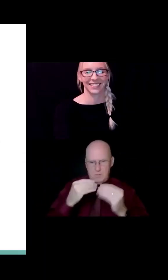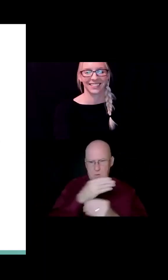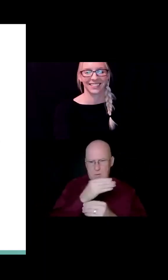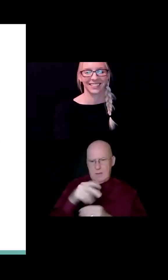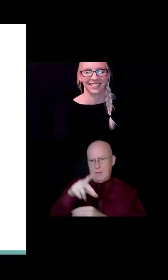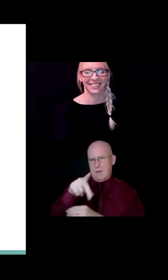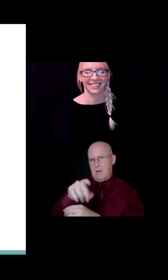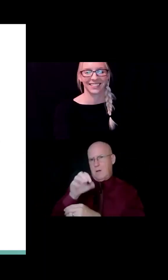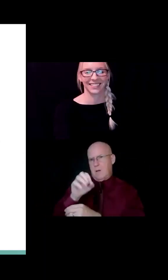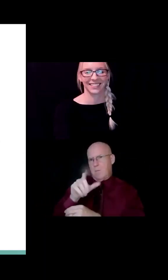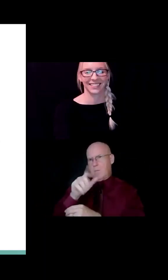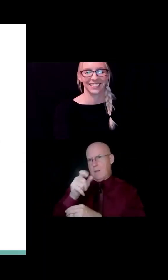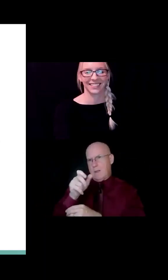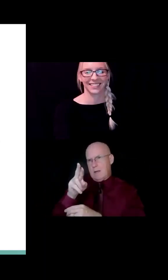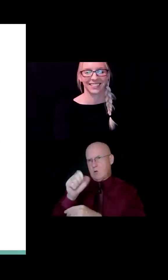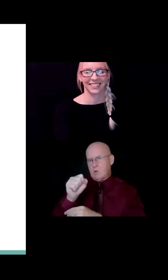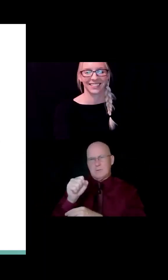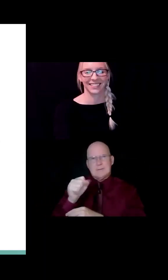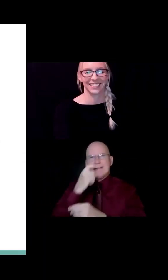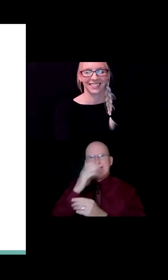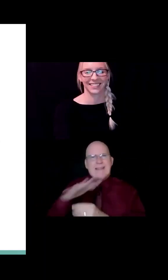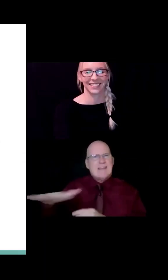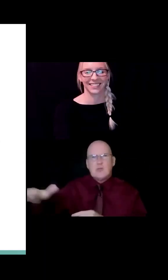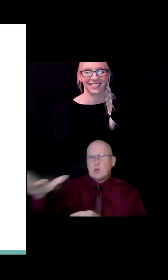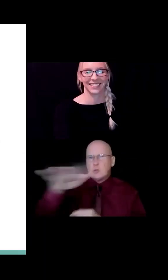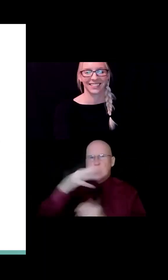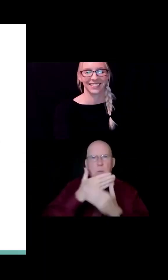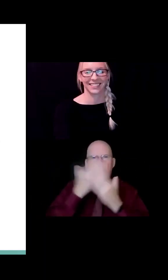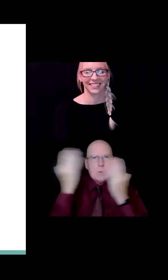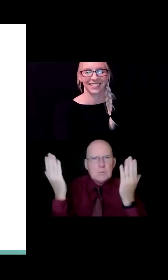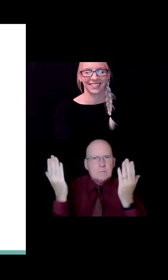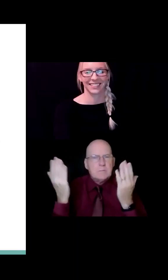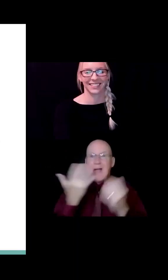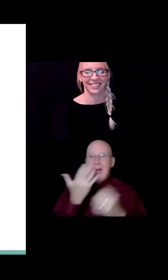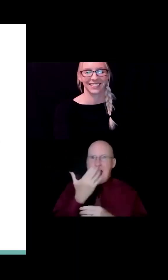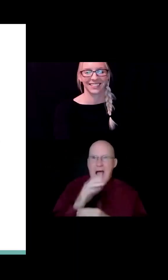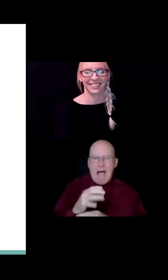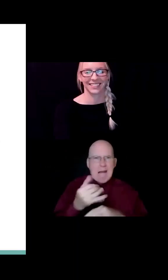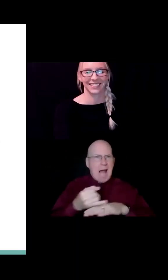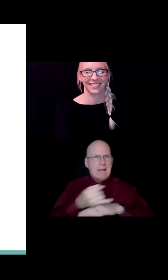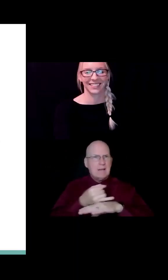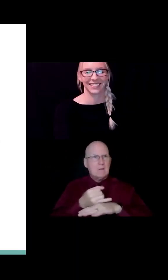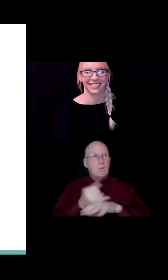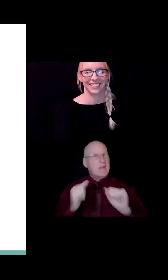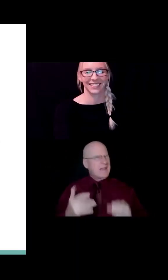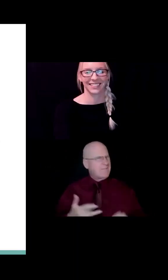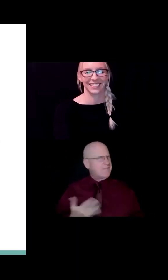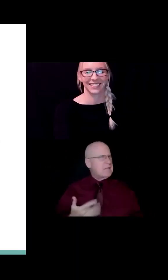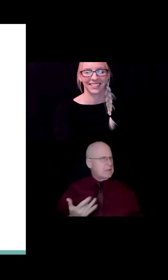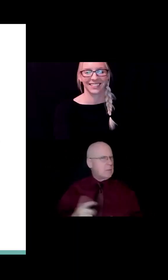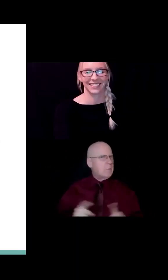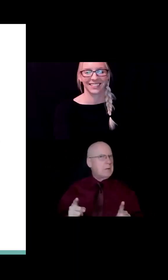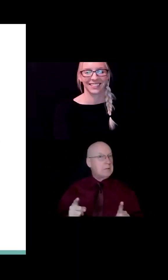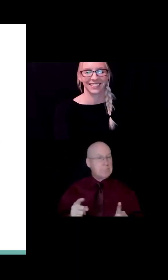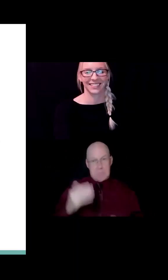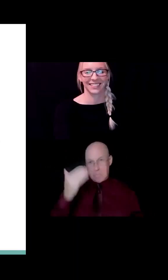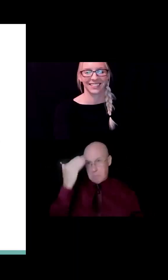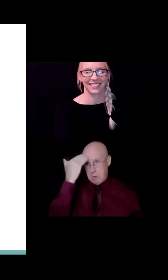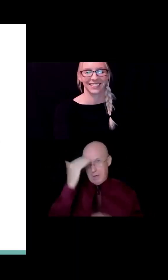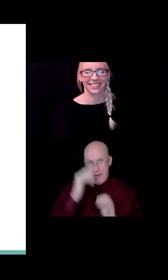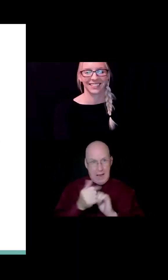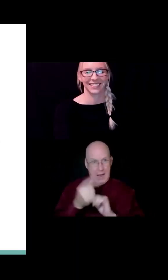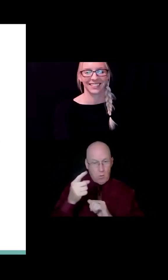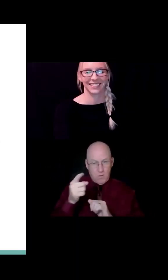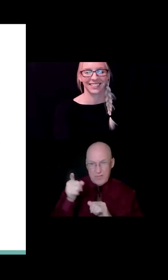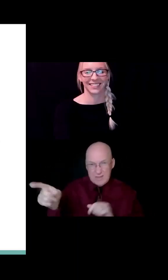We live on heat islands, and though we maybe can all feel those things, there's a lack of knowledge on how all of these things